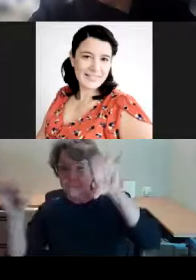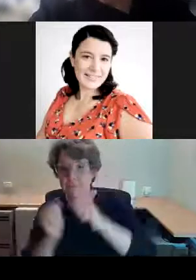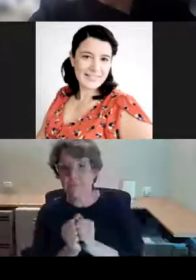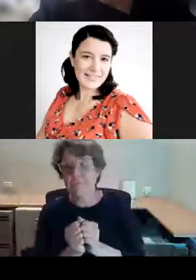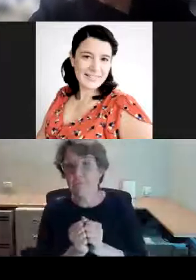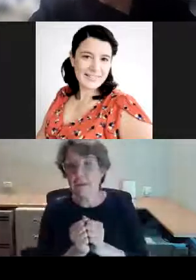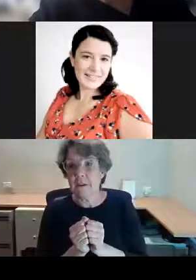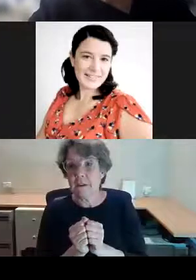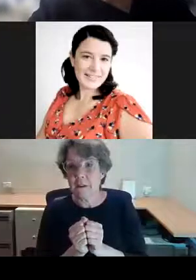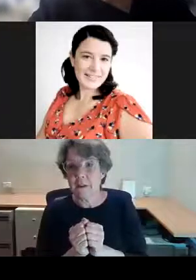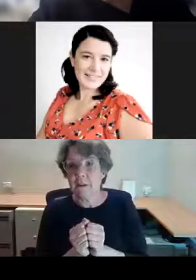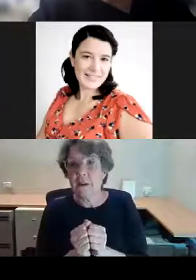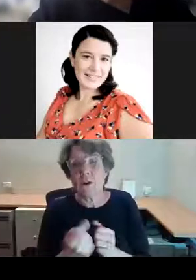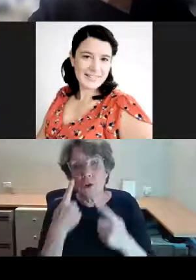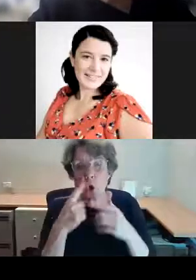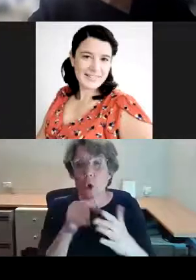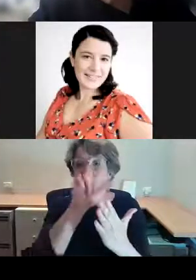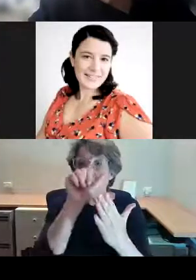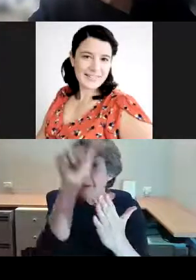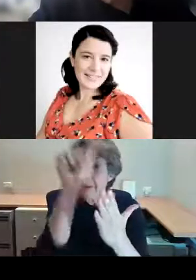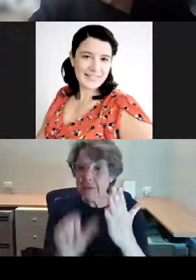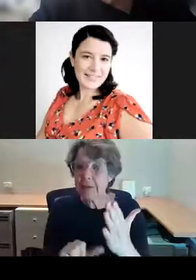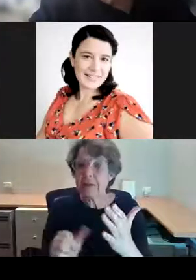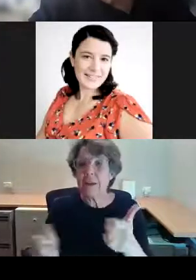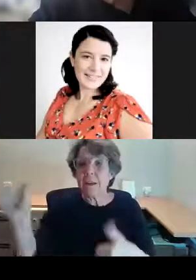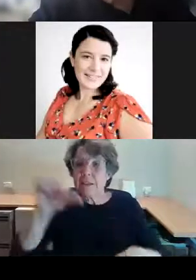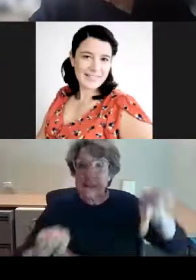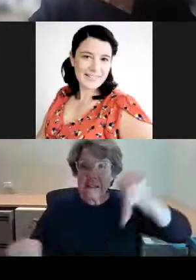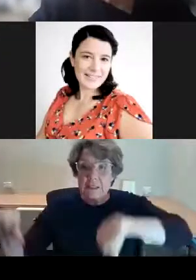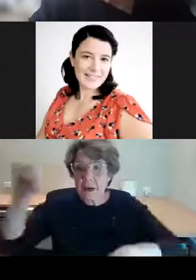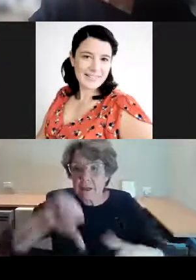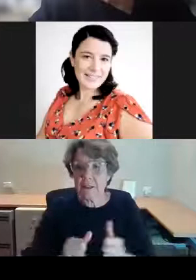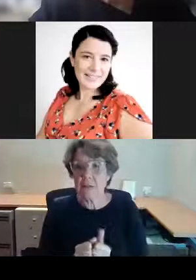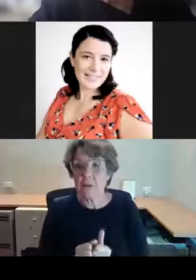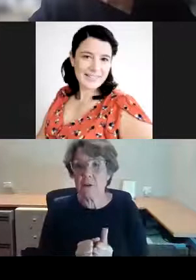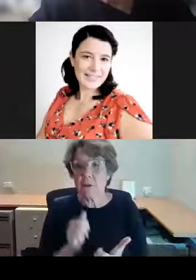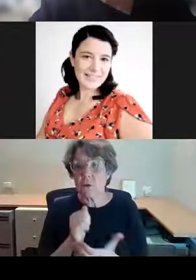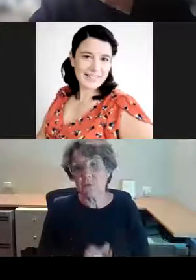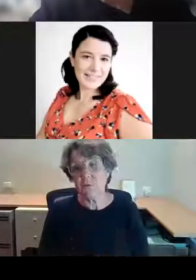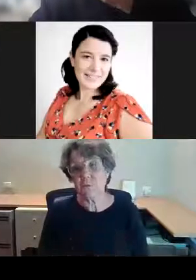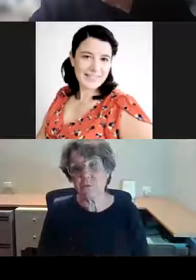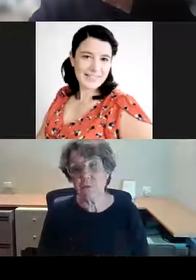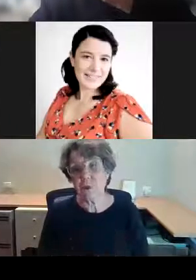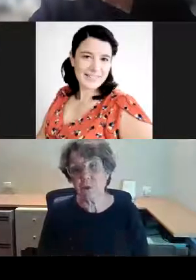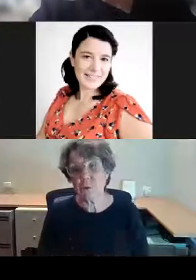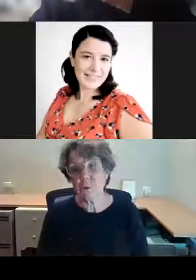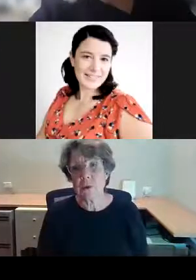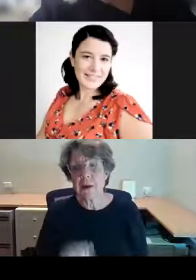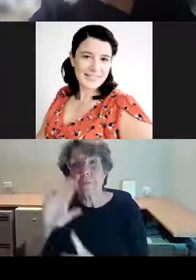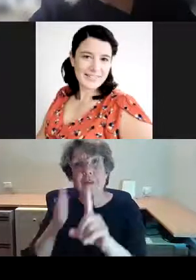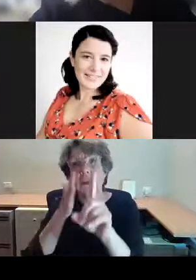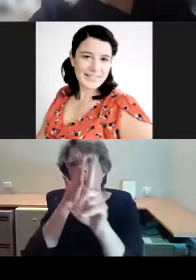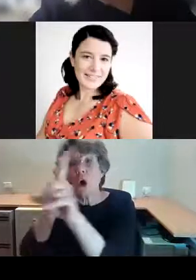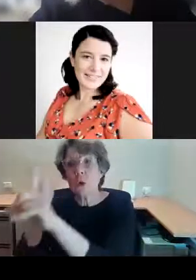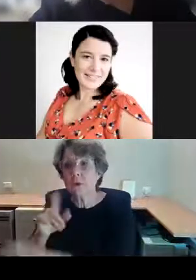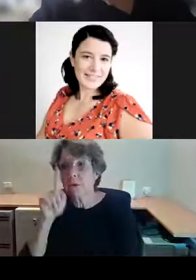arts, the sciences, the sort of aspirations of people that